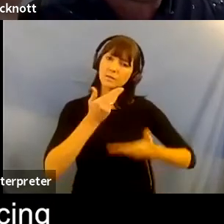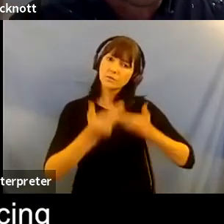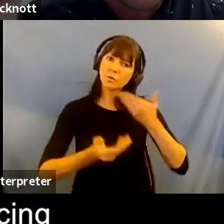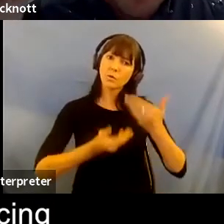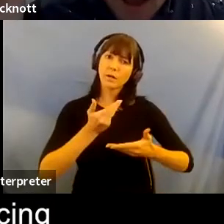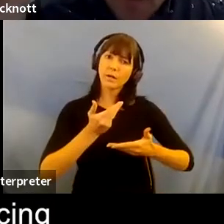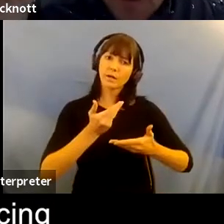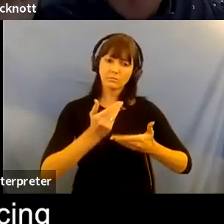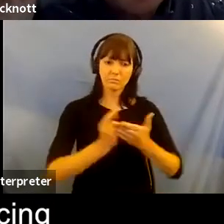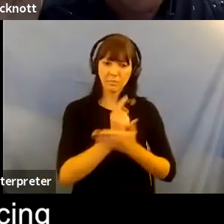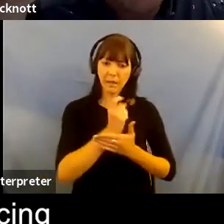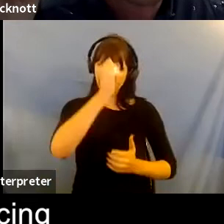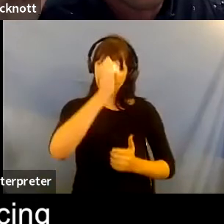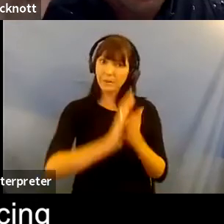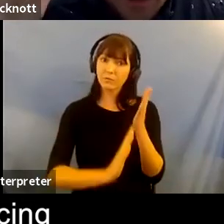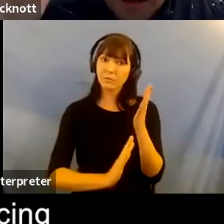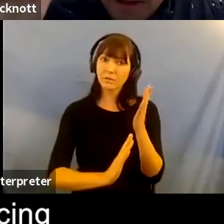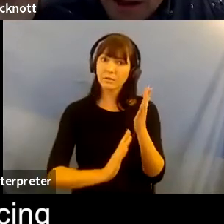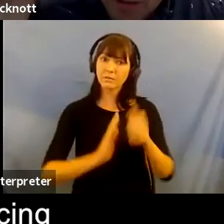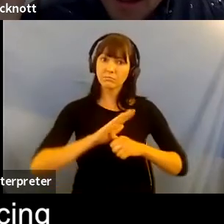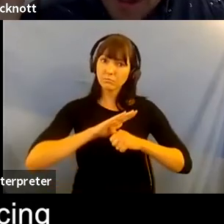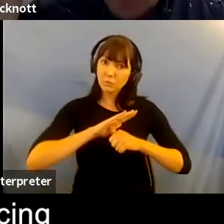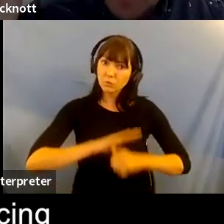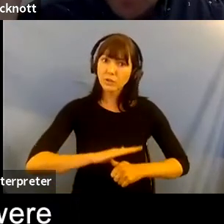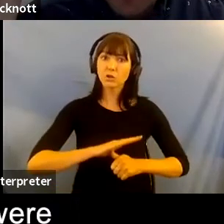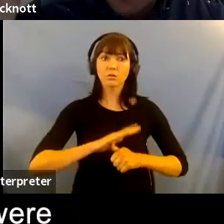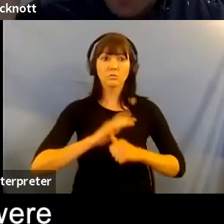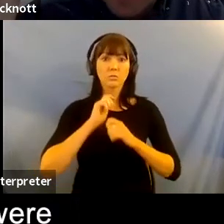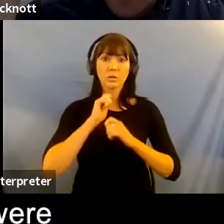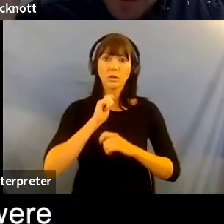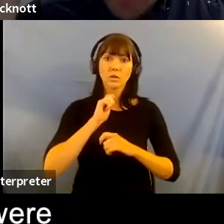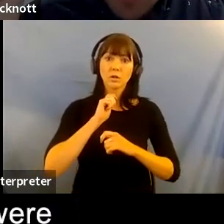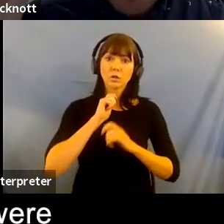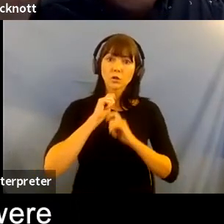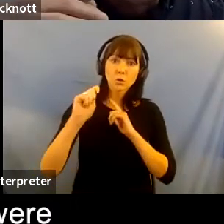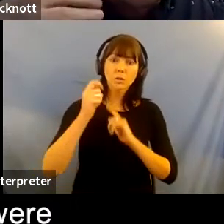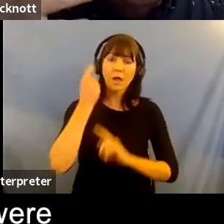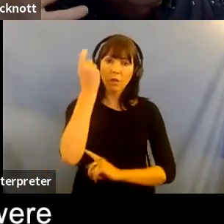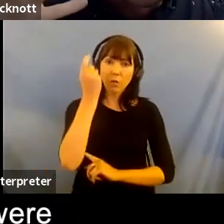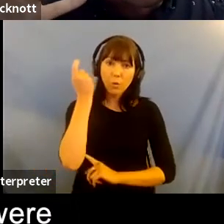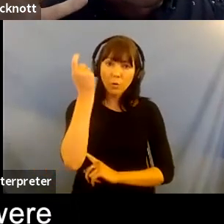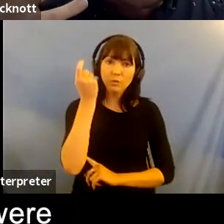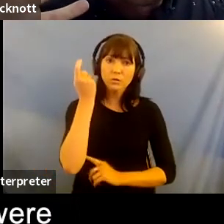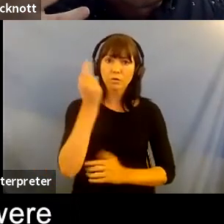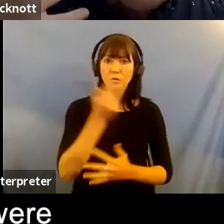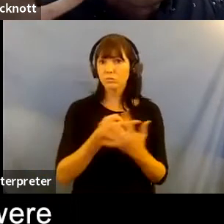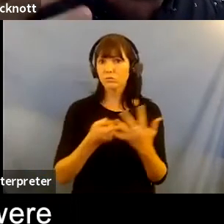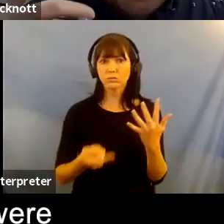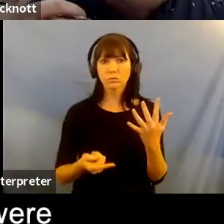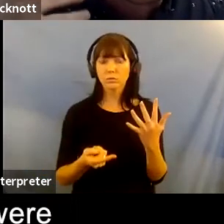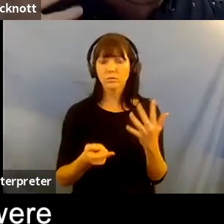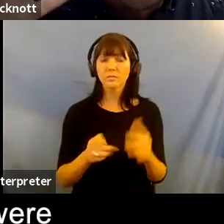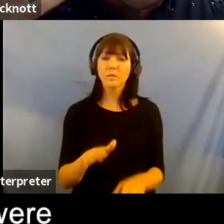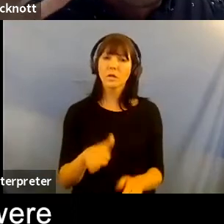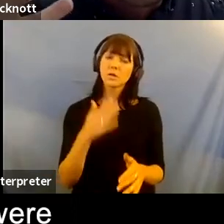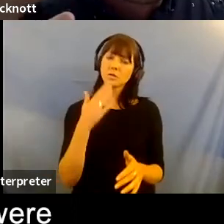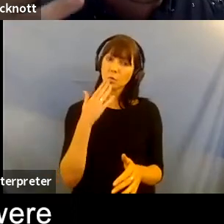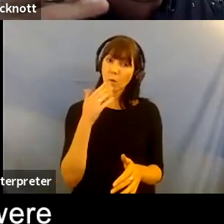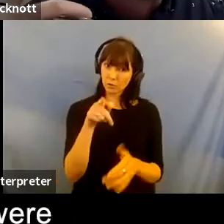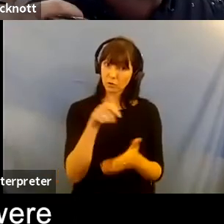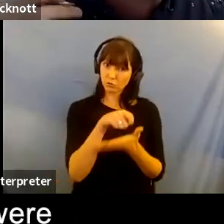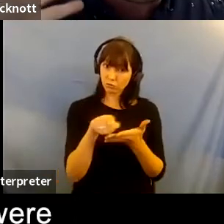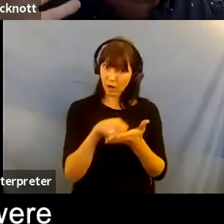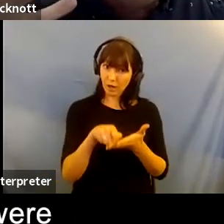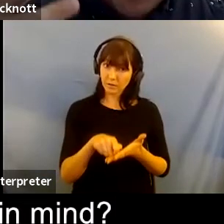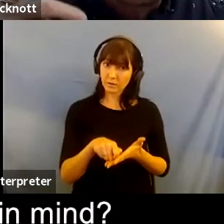experiencing um um depression and suicidal thoughts really um so when you were writing the book what